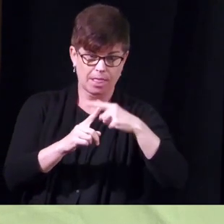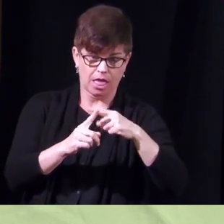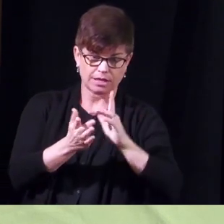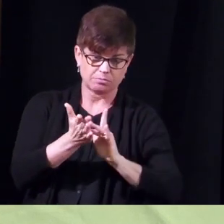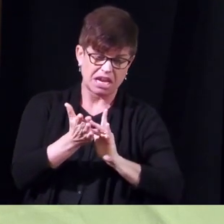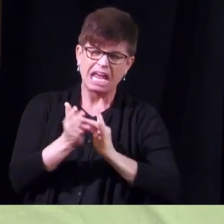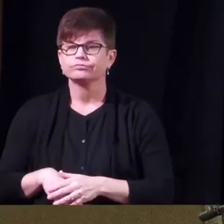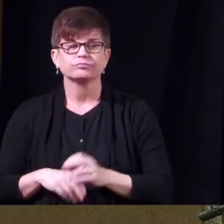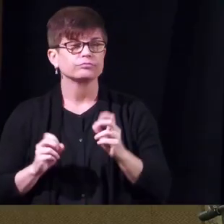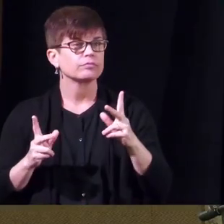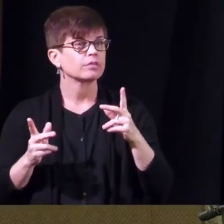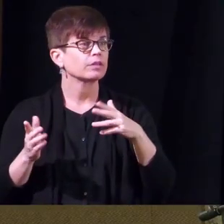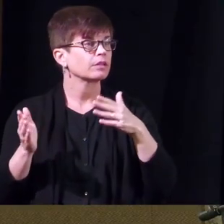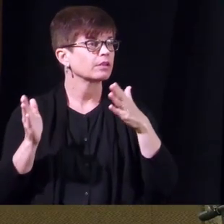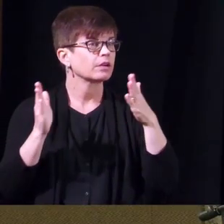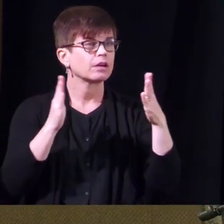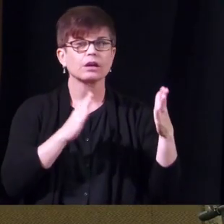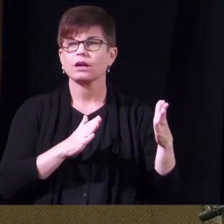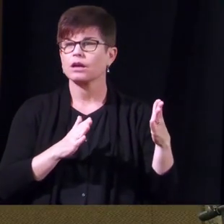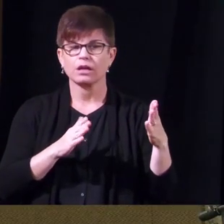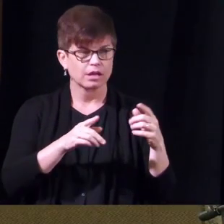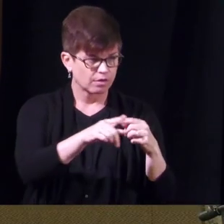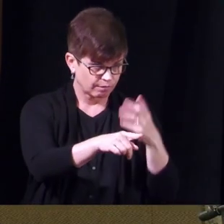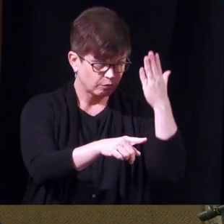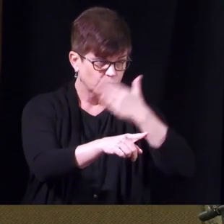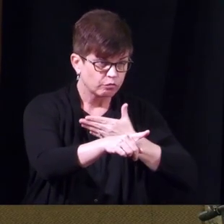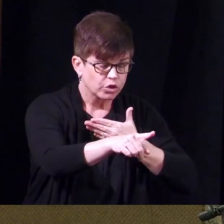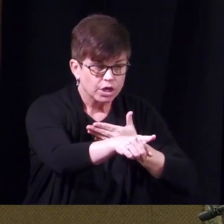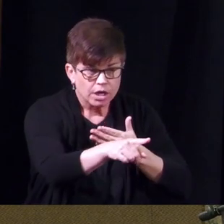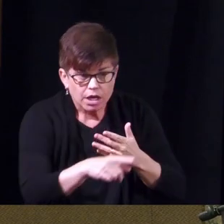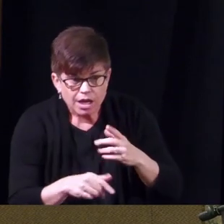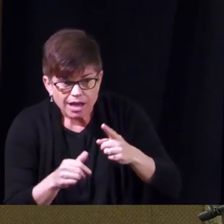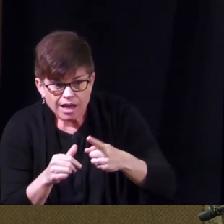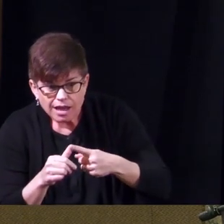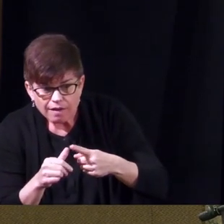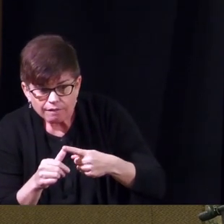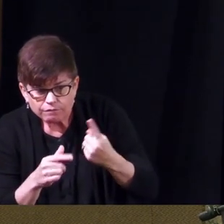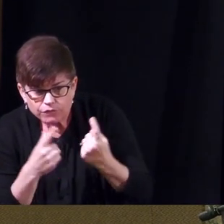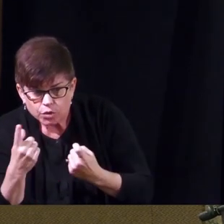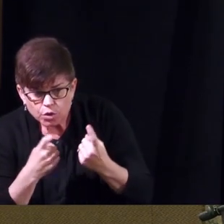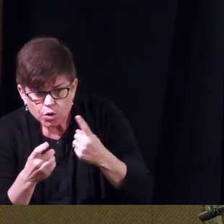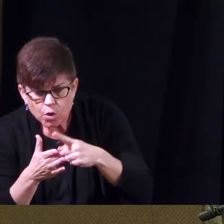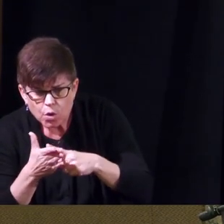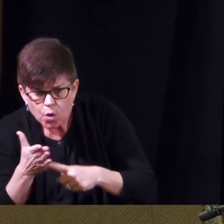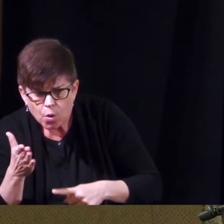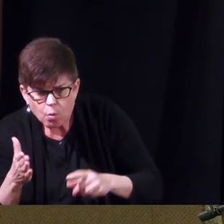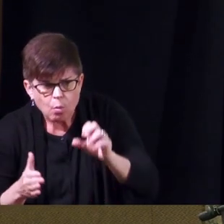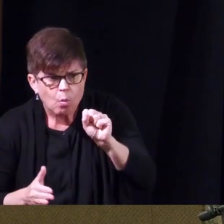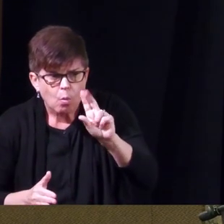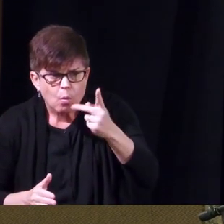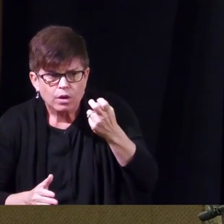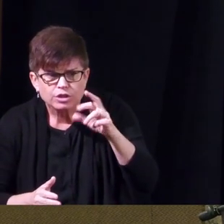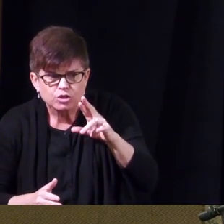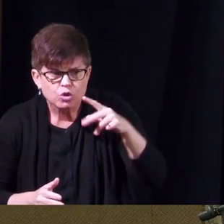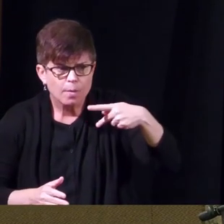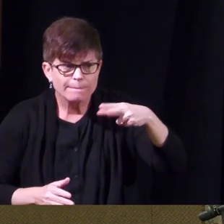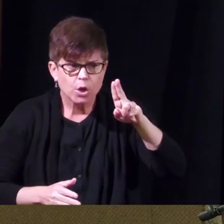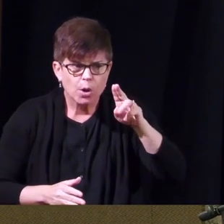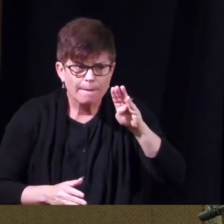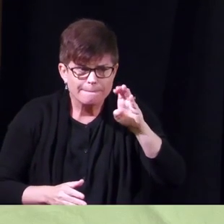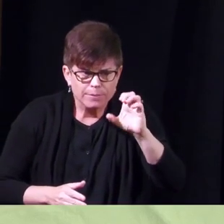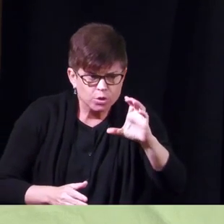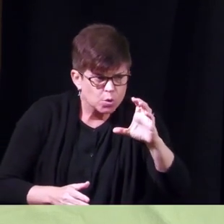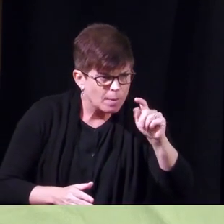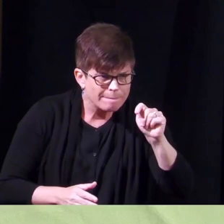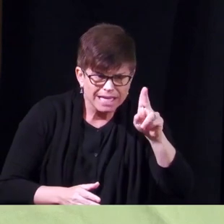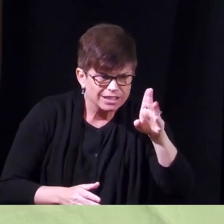um yes this wasn't my first question but what is a suprapubic tube like what